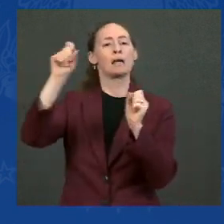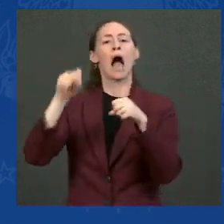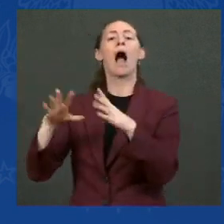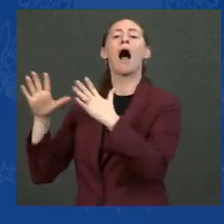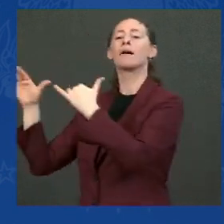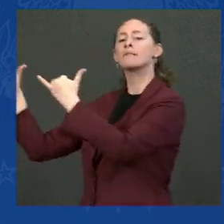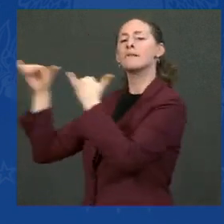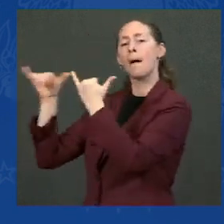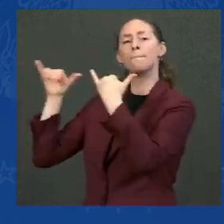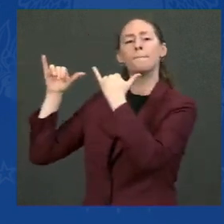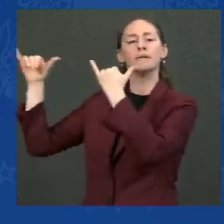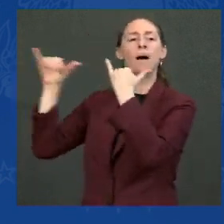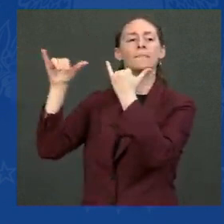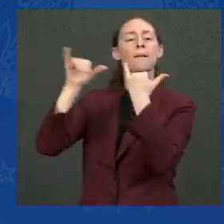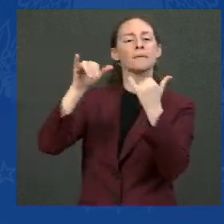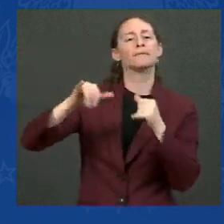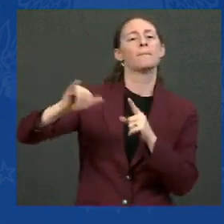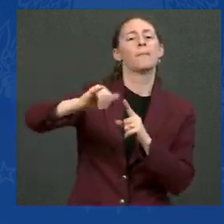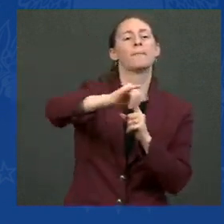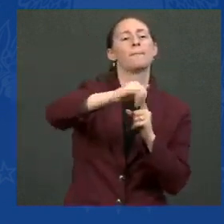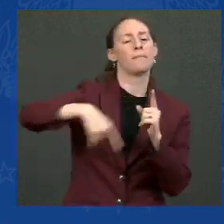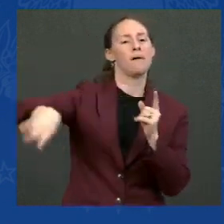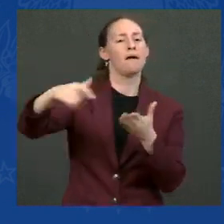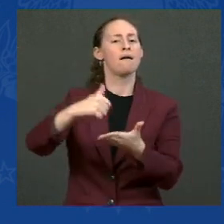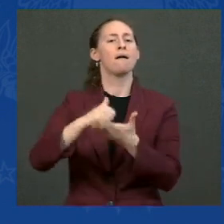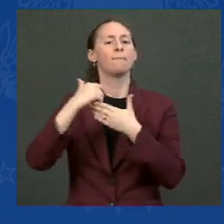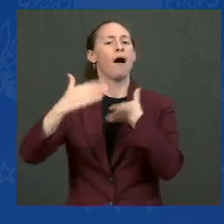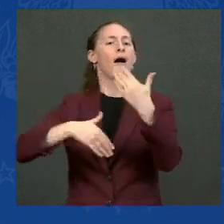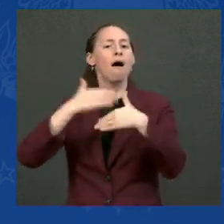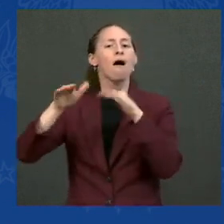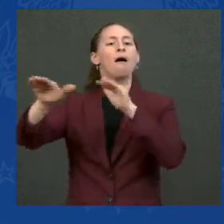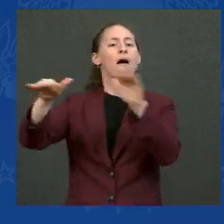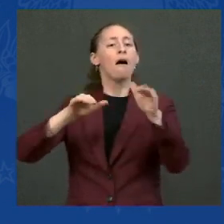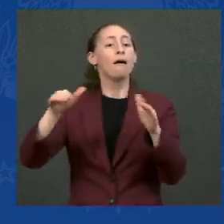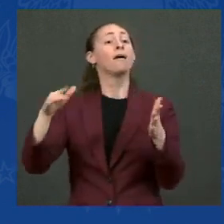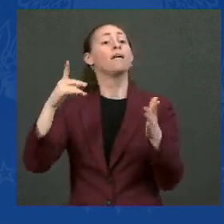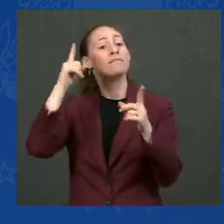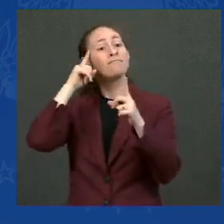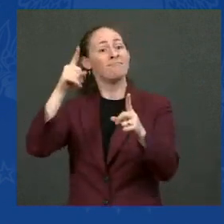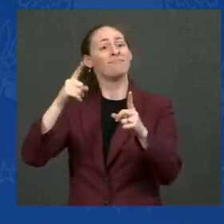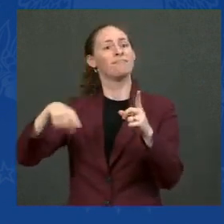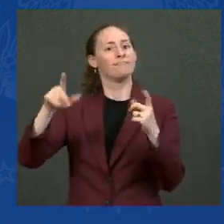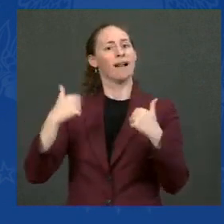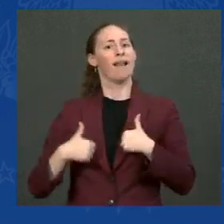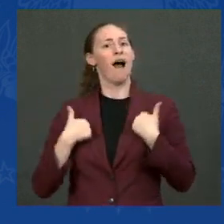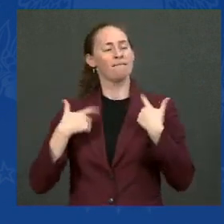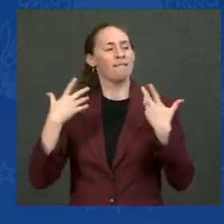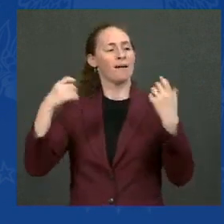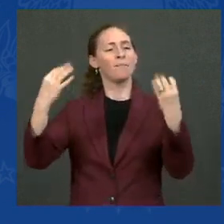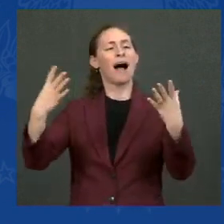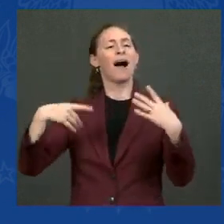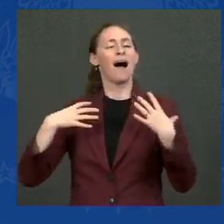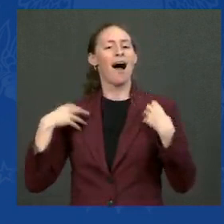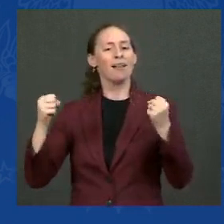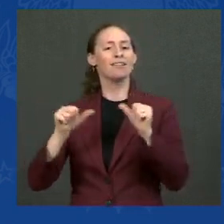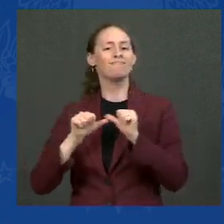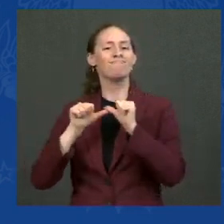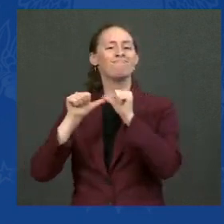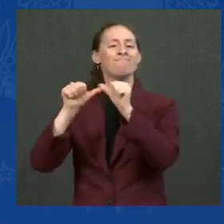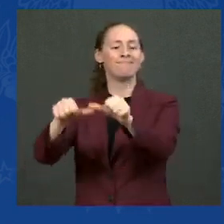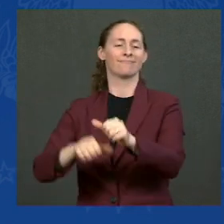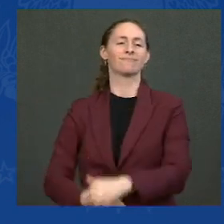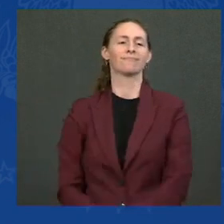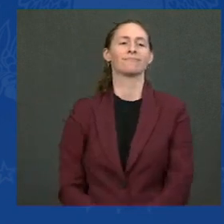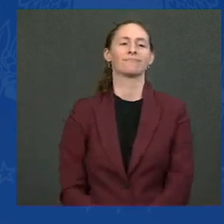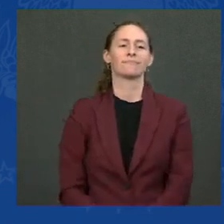employees. More people are getting vaccinated. More lives are being saved. Let's be clear. When you see headlines and reports of